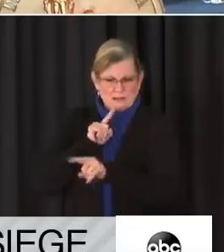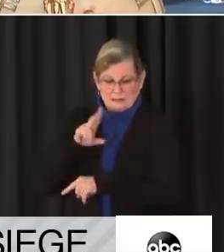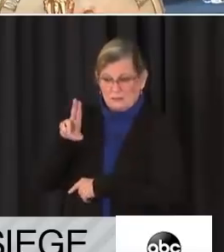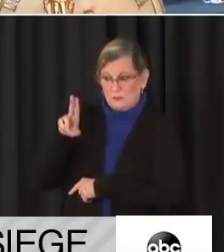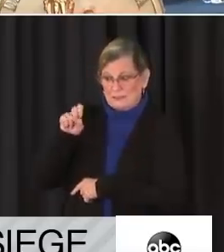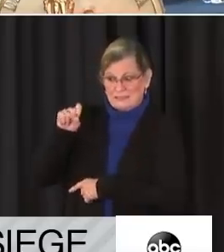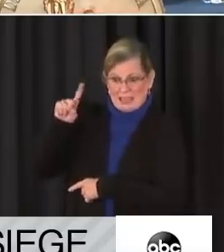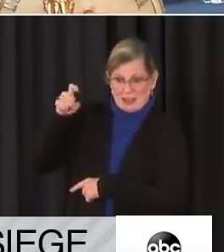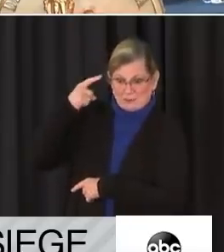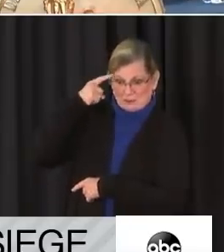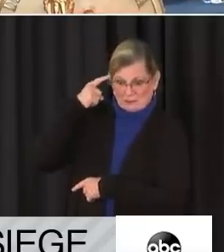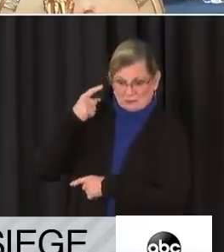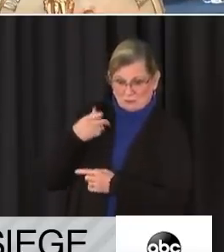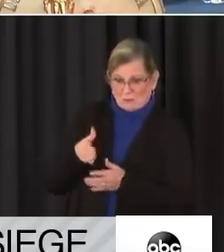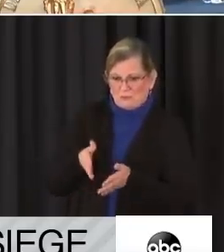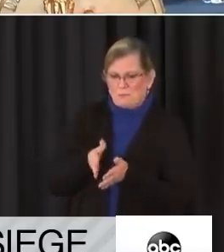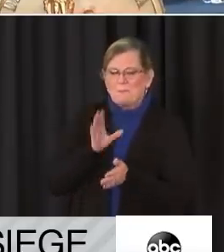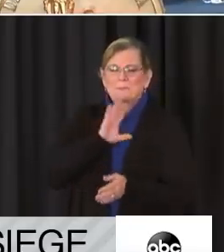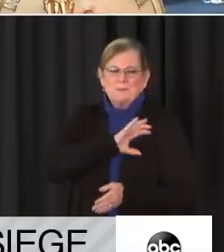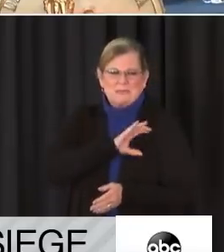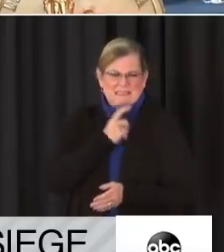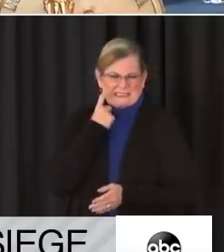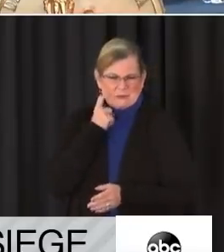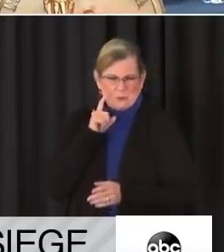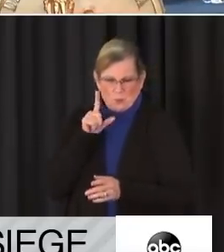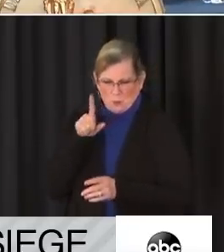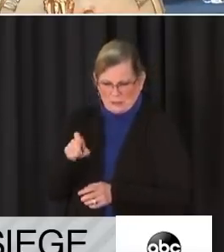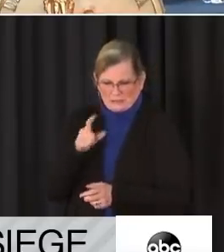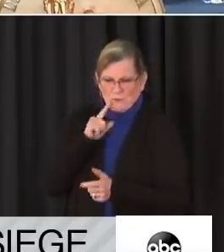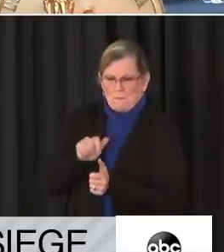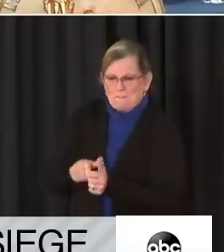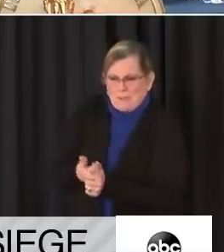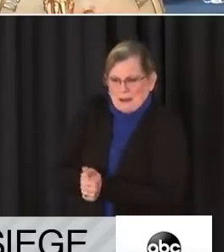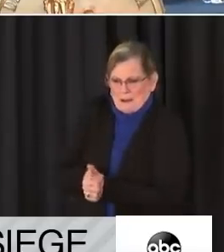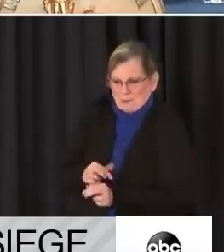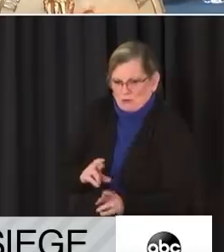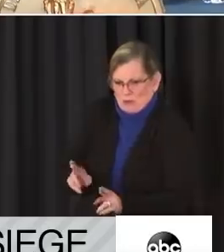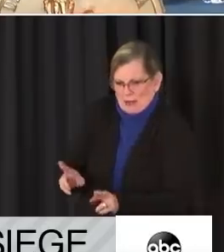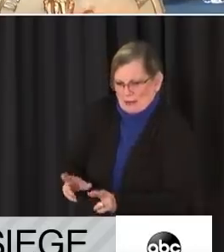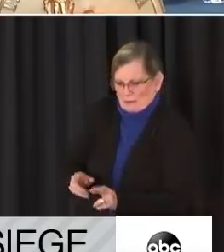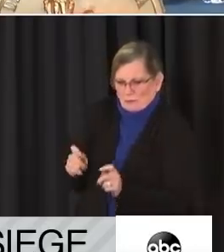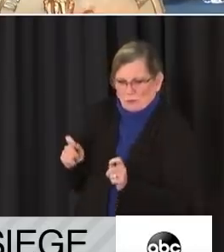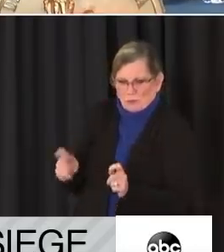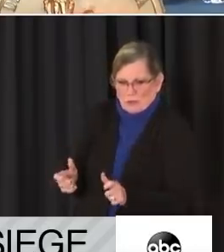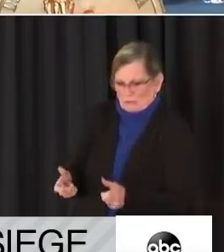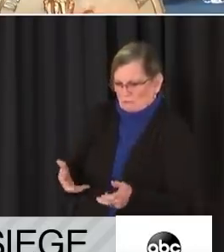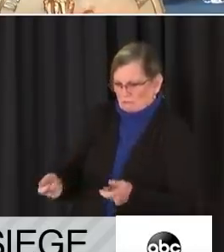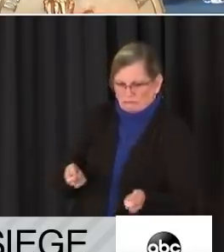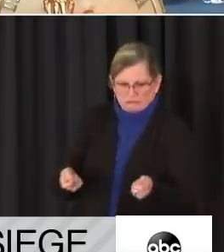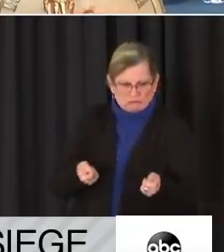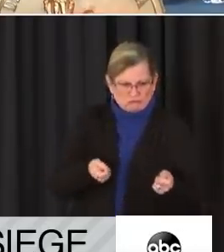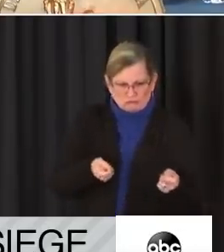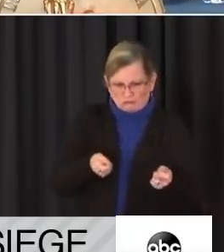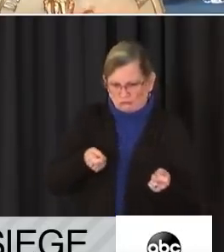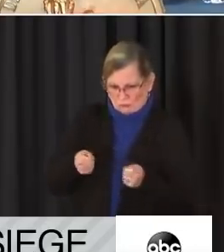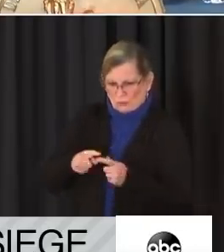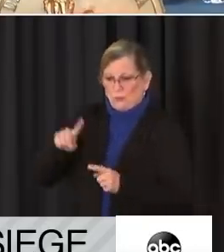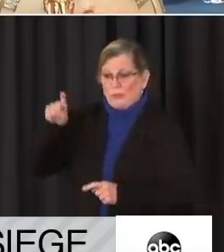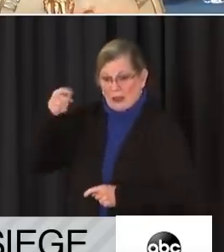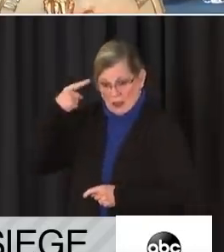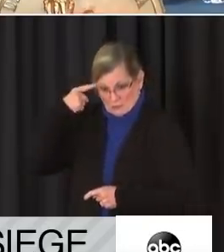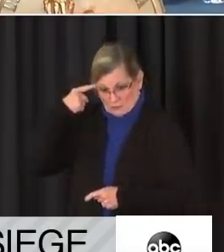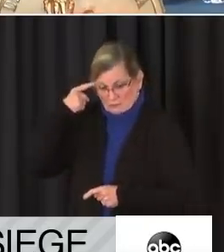Police's request yesterday for backup and quickly restoring order to the Capitol